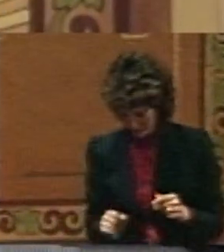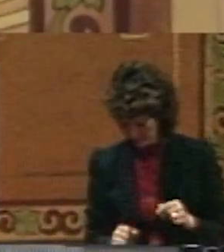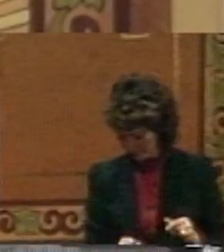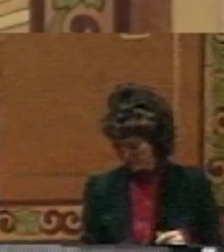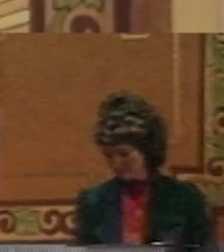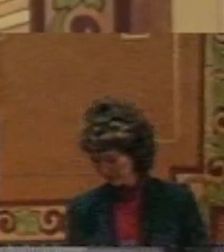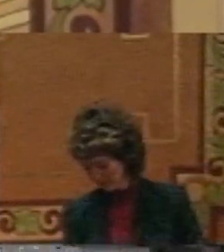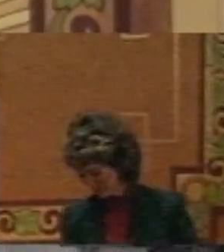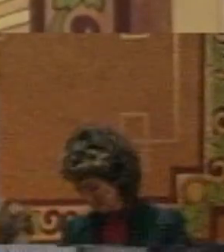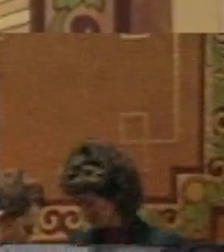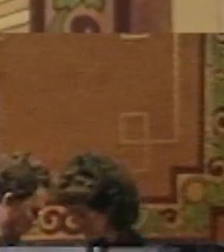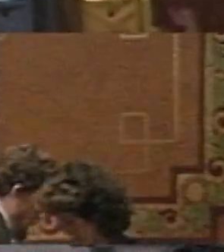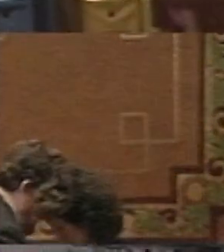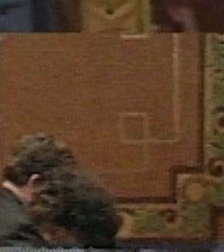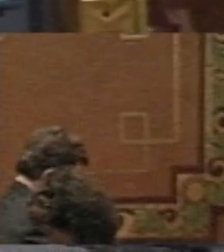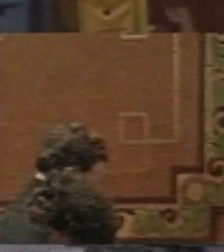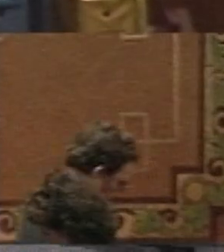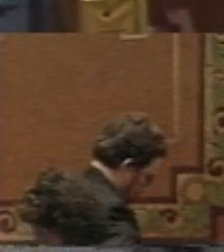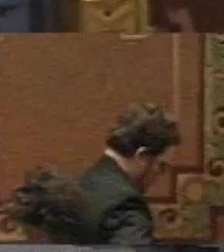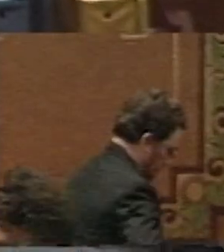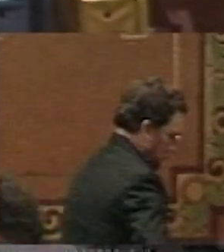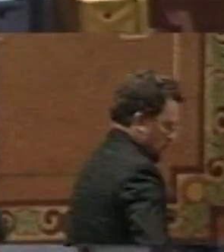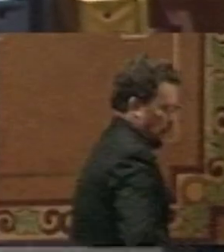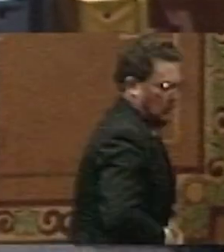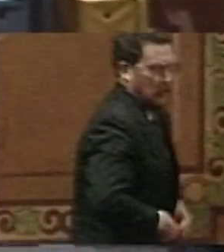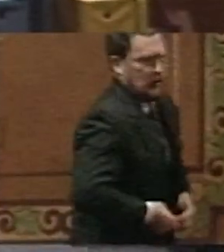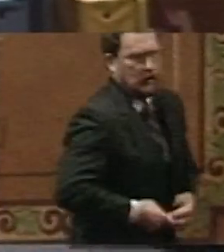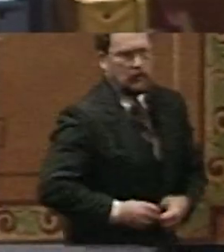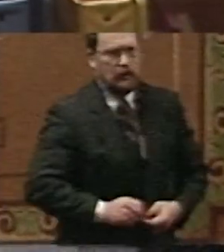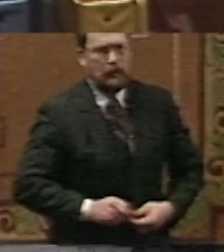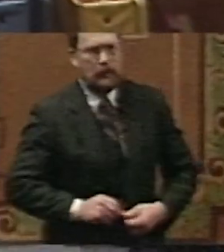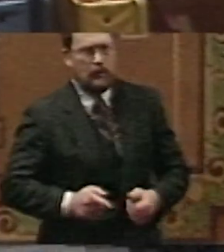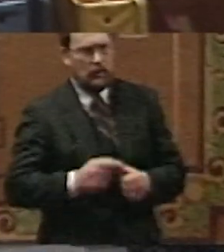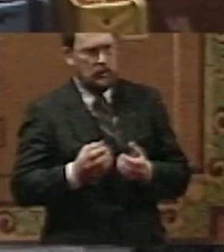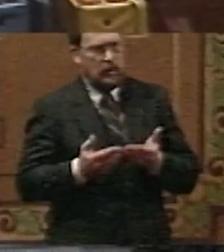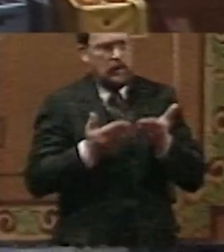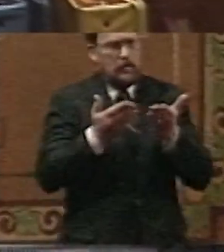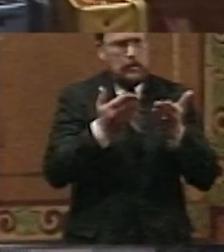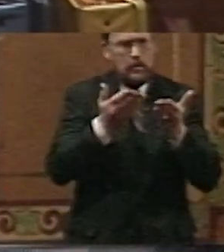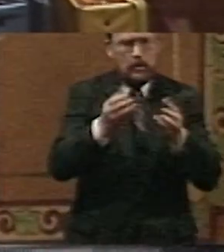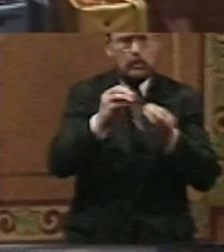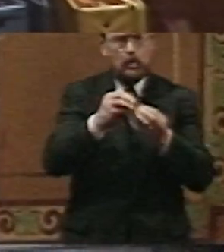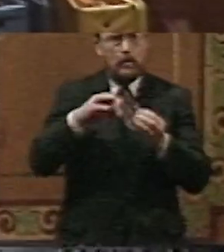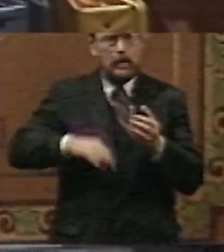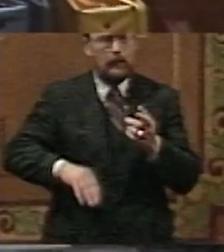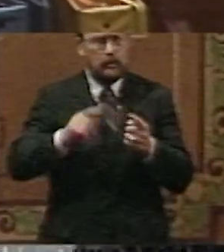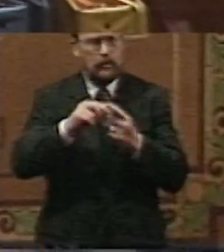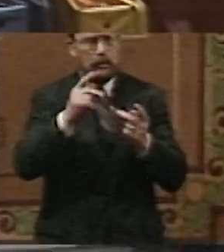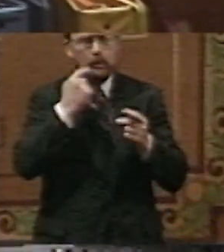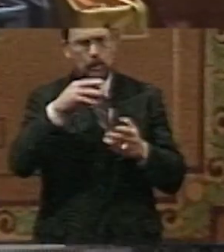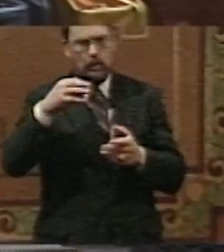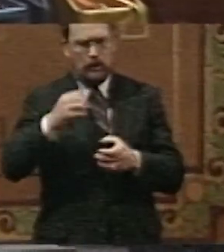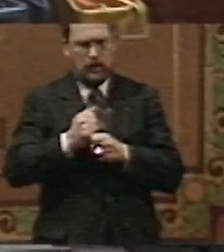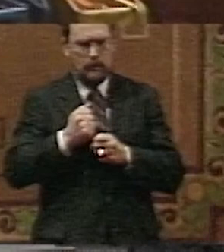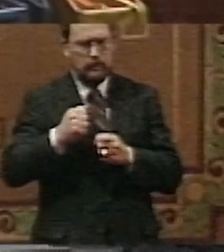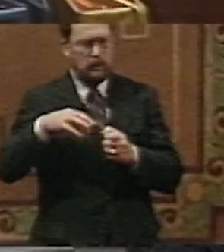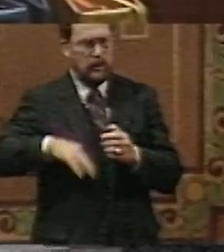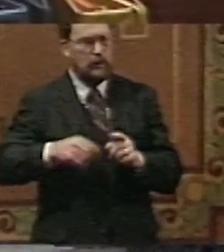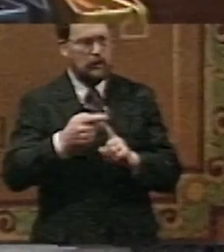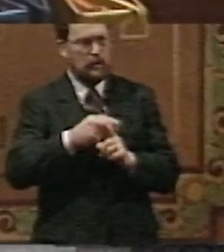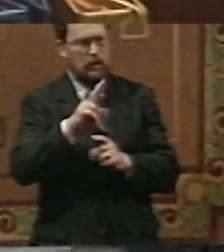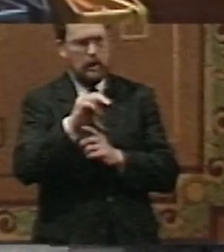one, we can increase the benefits to those people who would derive benefit from the unemployment trust fund, those people who are unemployed